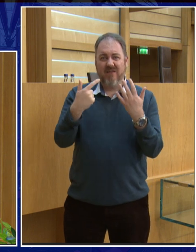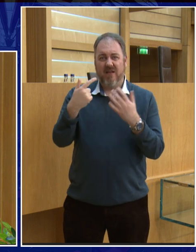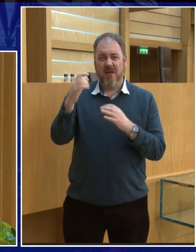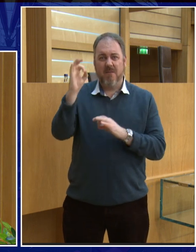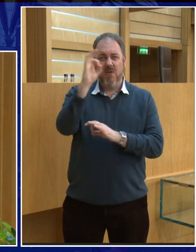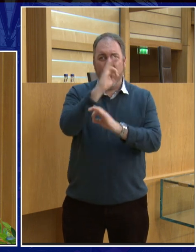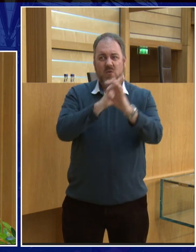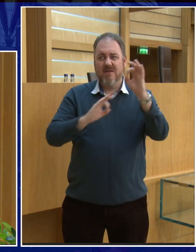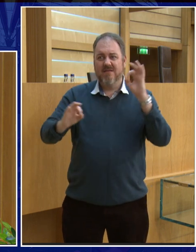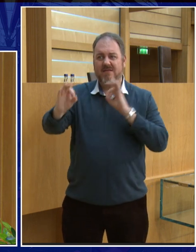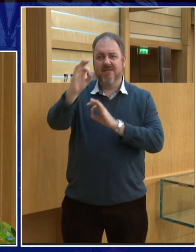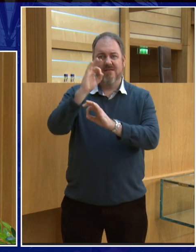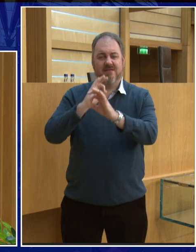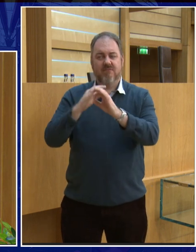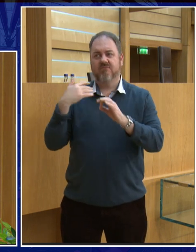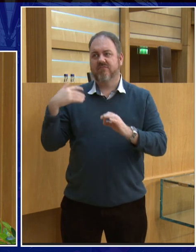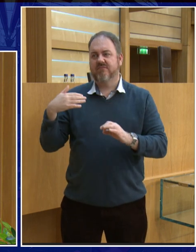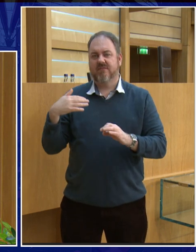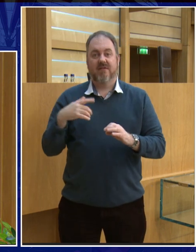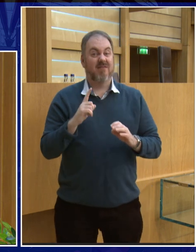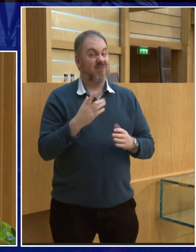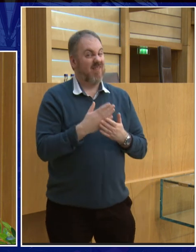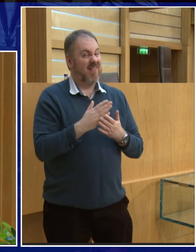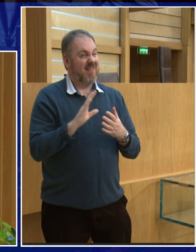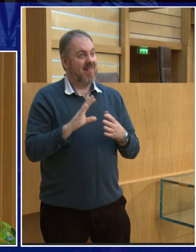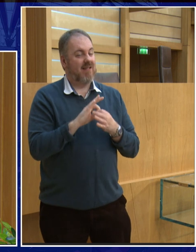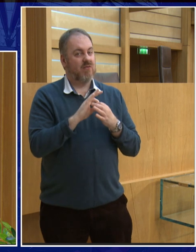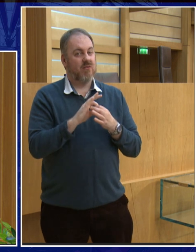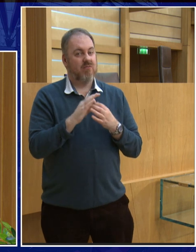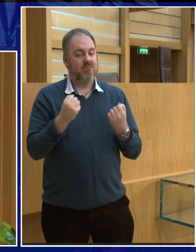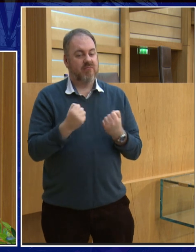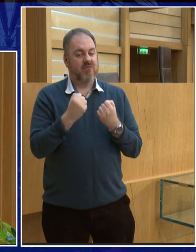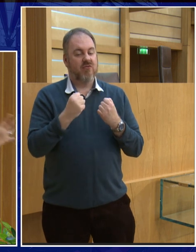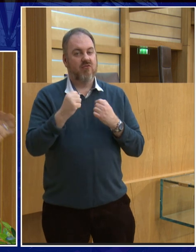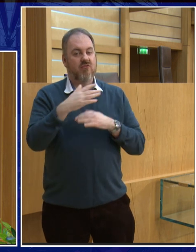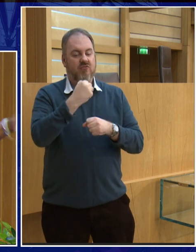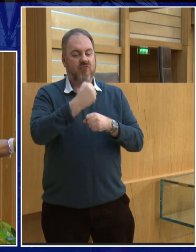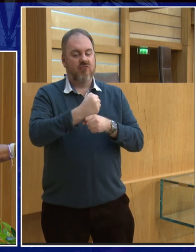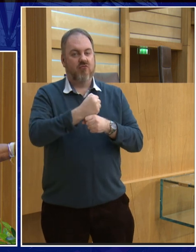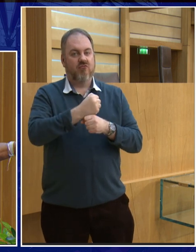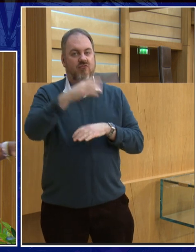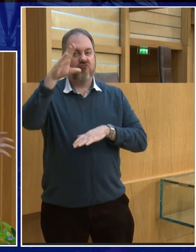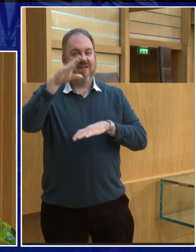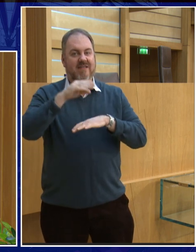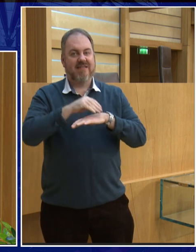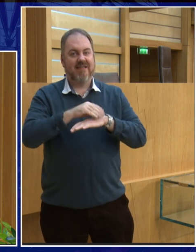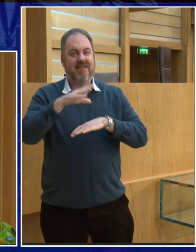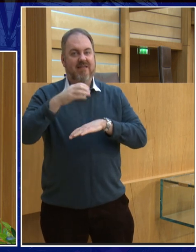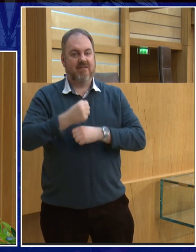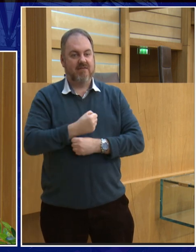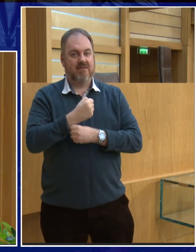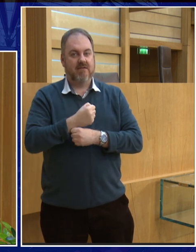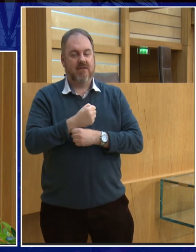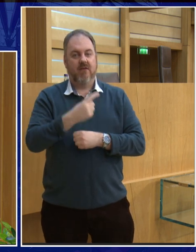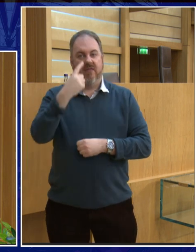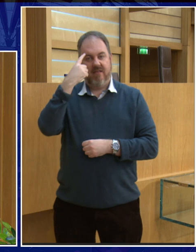one well it's all partly to do with gravity as well but if you look at the planets of the inner solar system let's start at the they've got the sun at the center then you've got